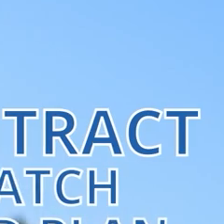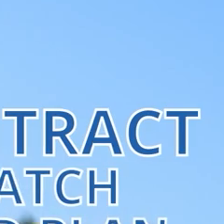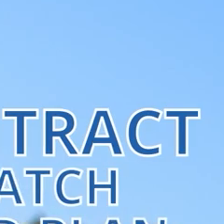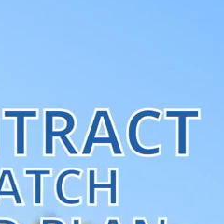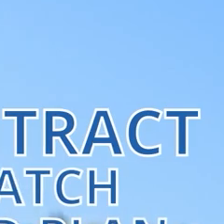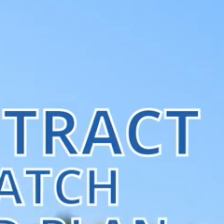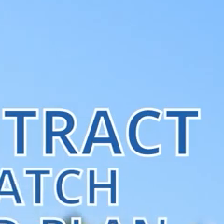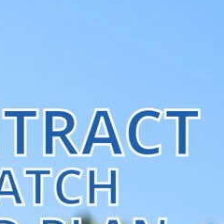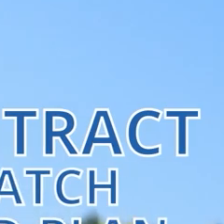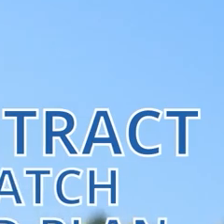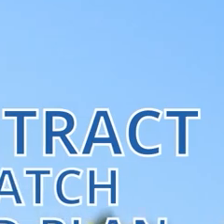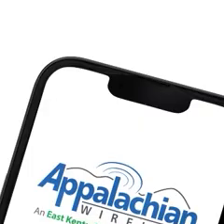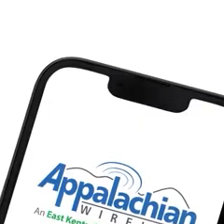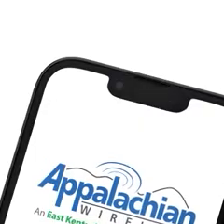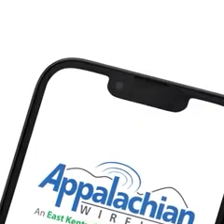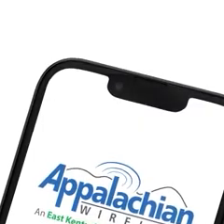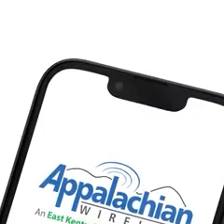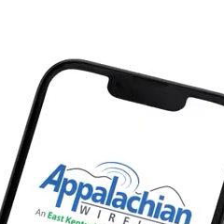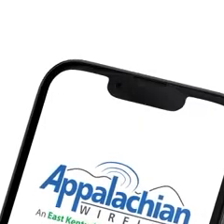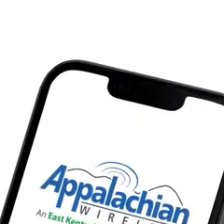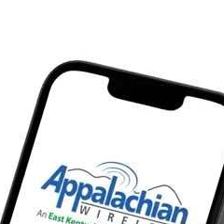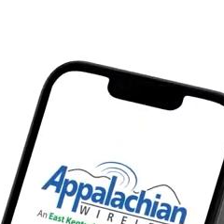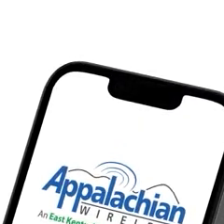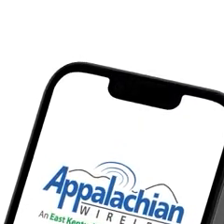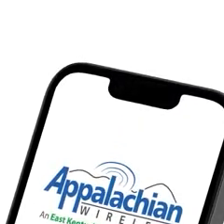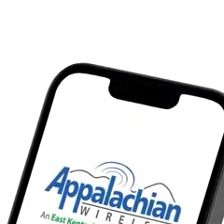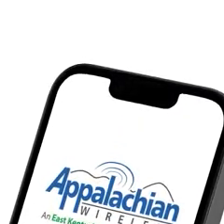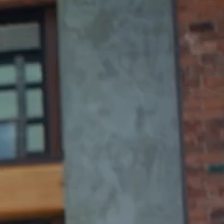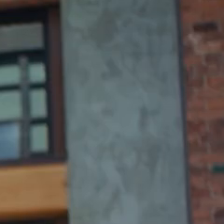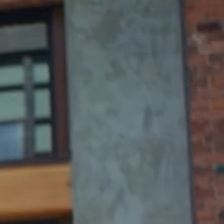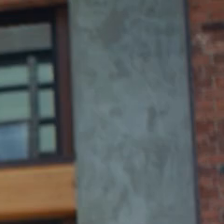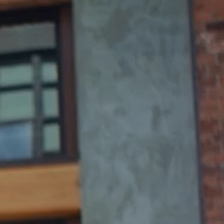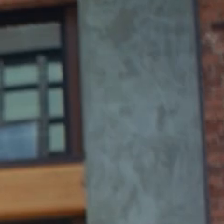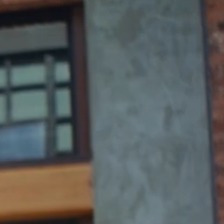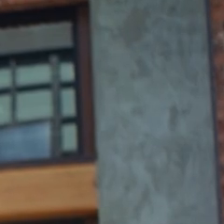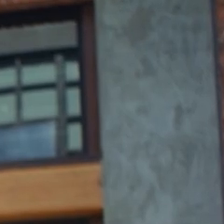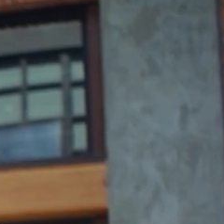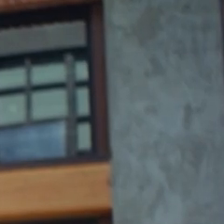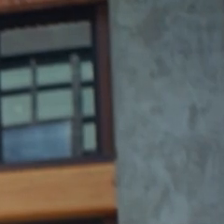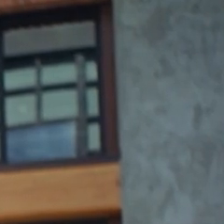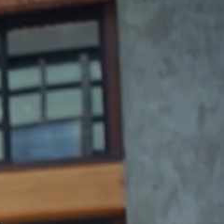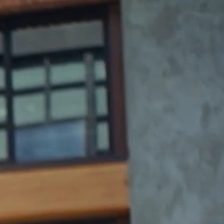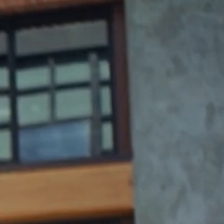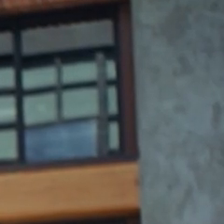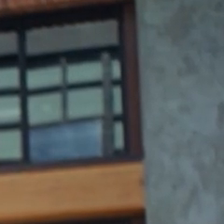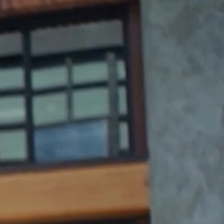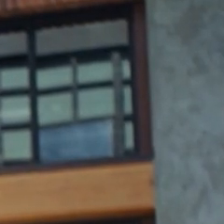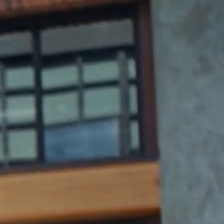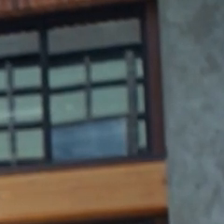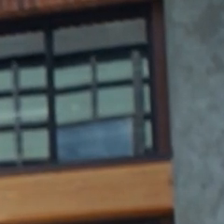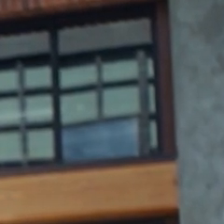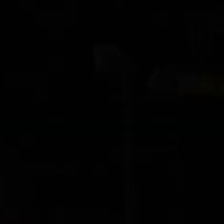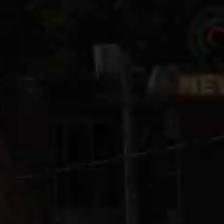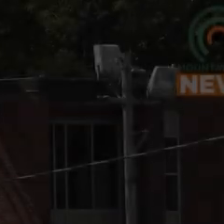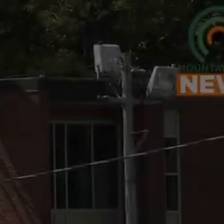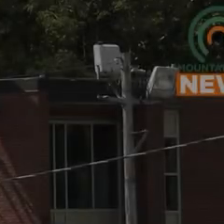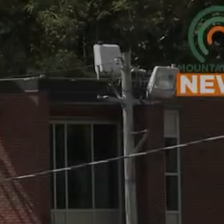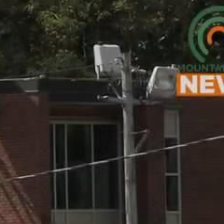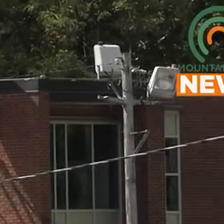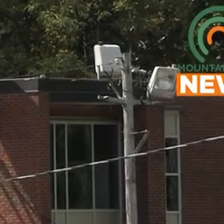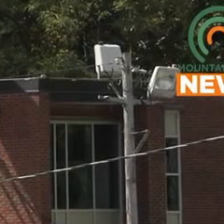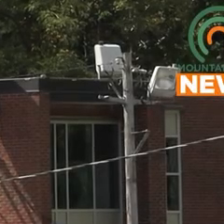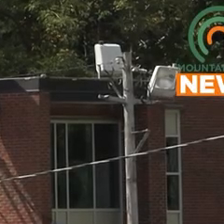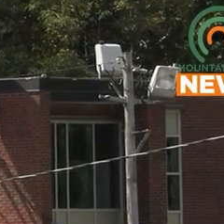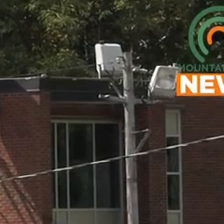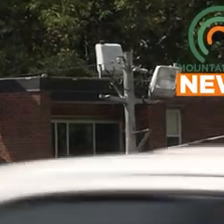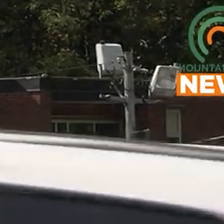or the mix and match or unlimited plan iPhone 13 for a penny we are you we are Appalachian Wireless the governor